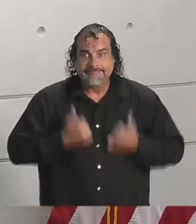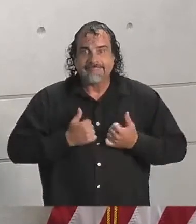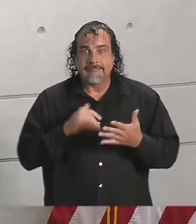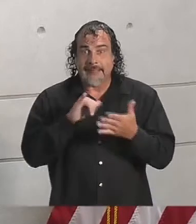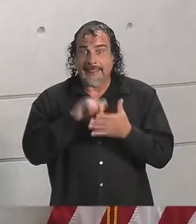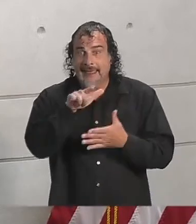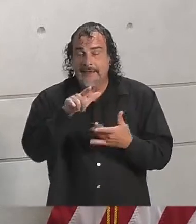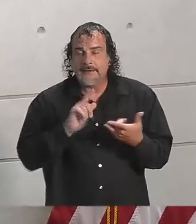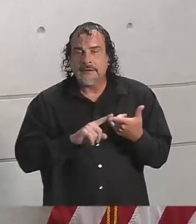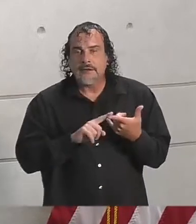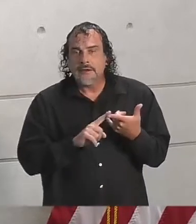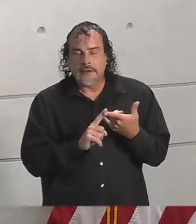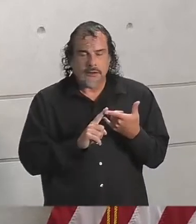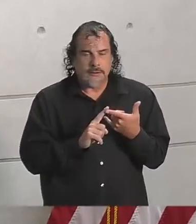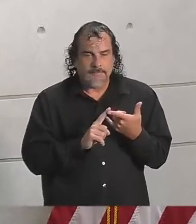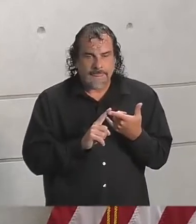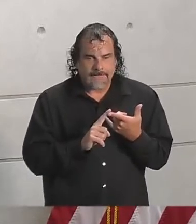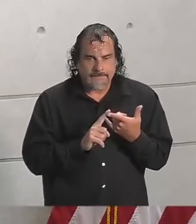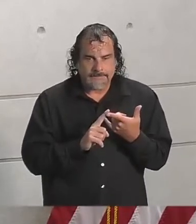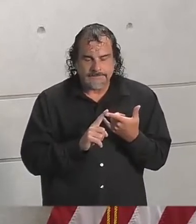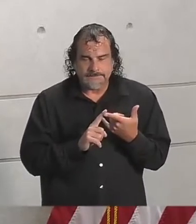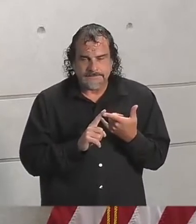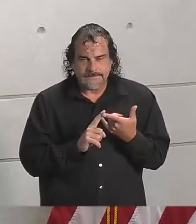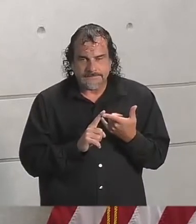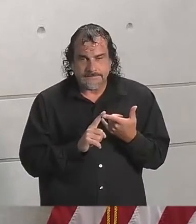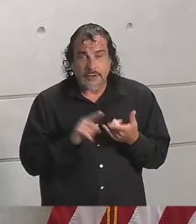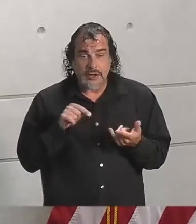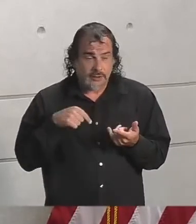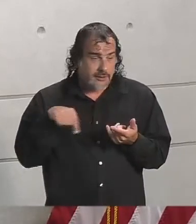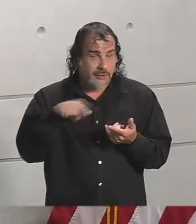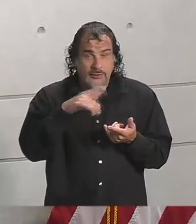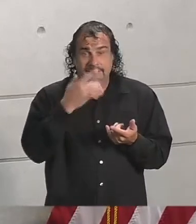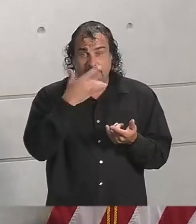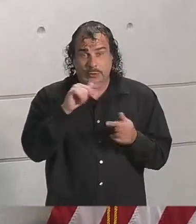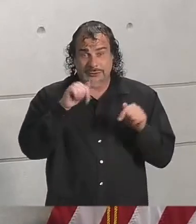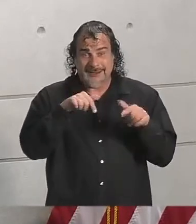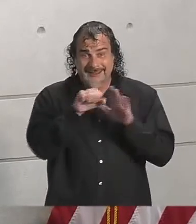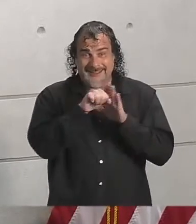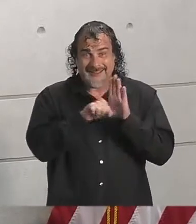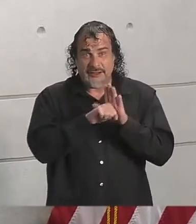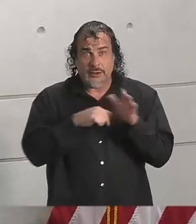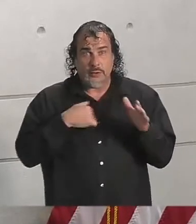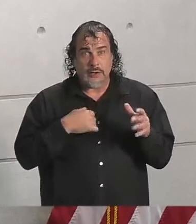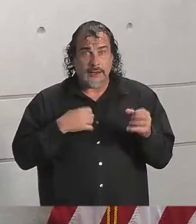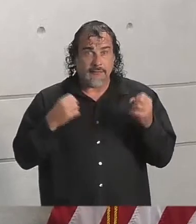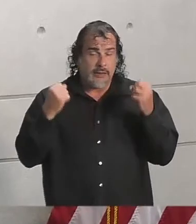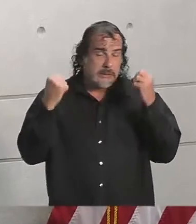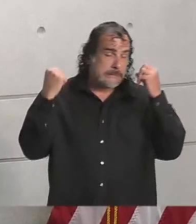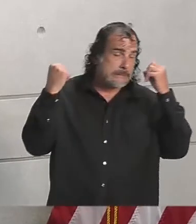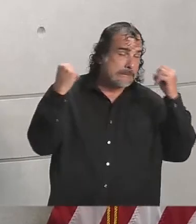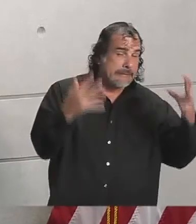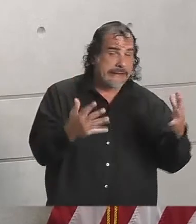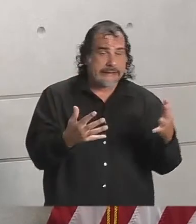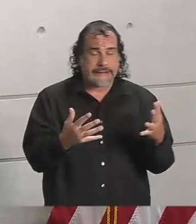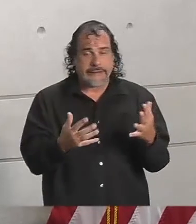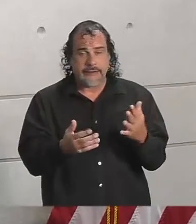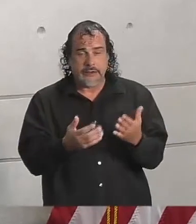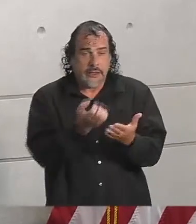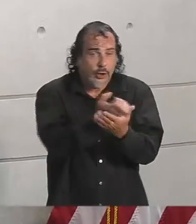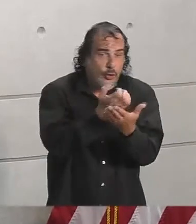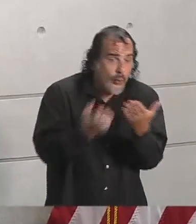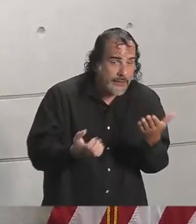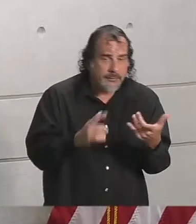necessary. Now, we're fortunate as a state in that there are a great deal of assets on the Mississippi Gulf Coast